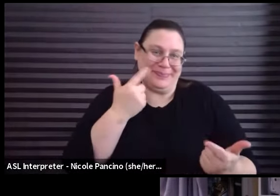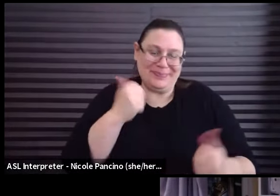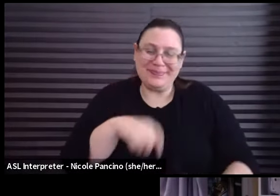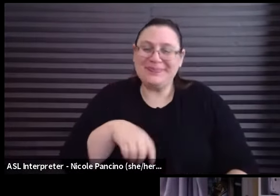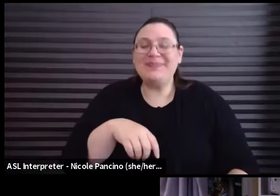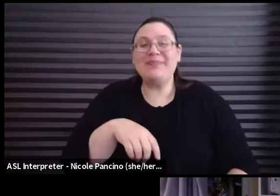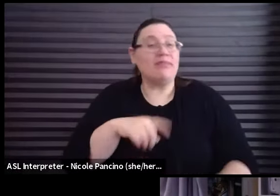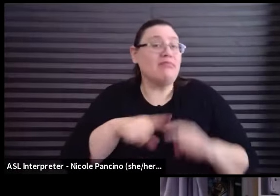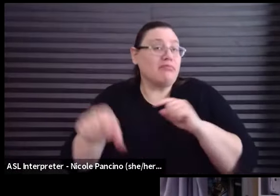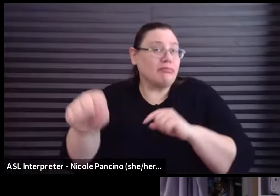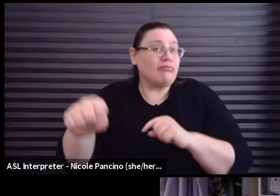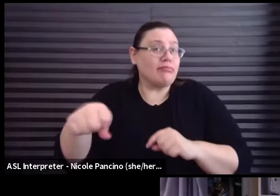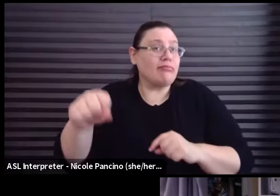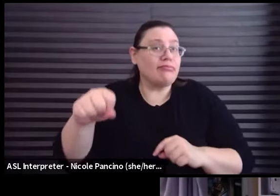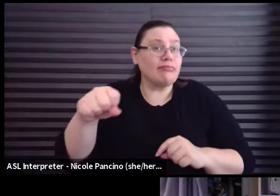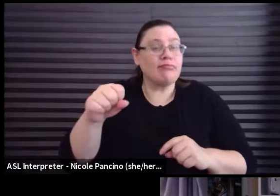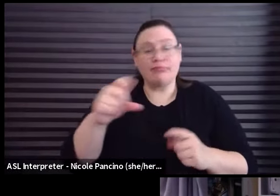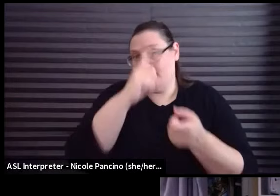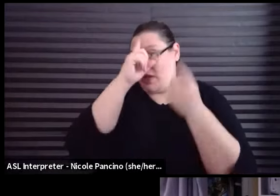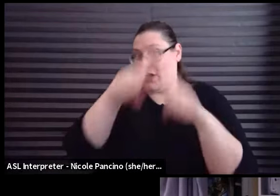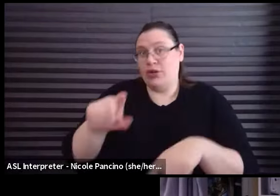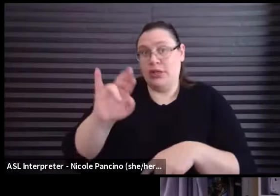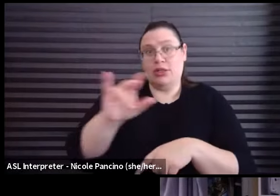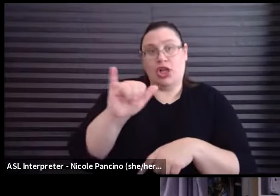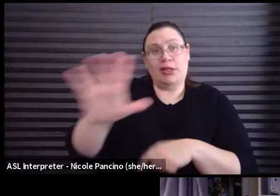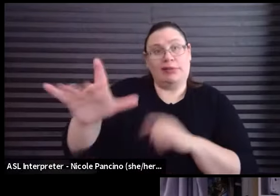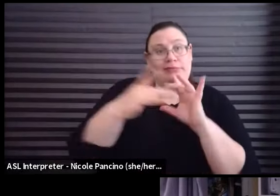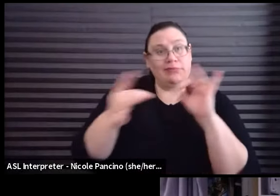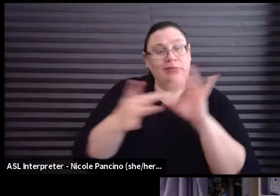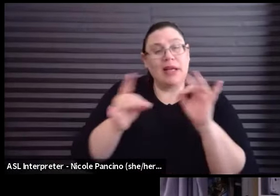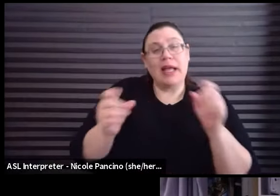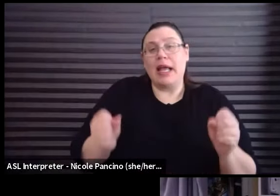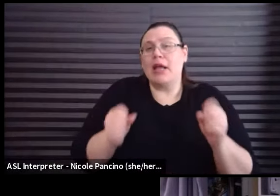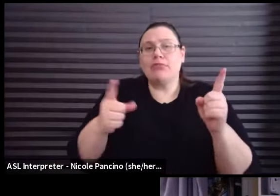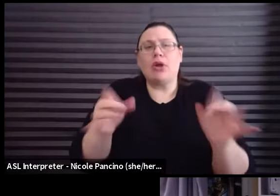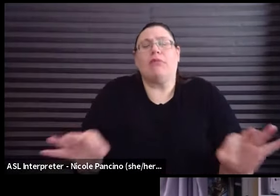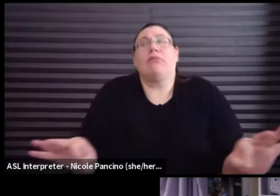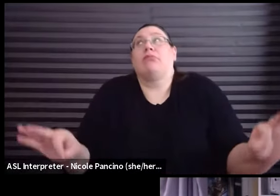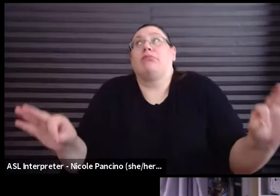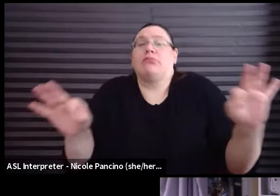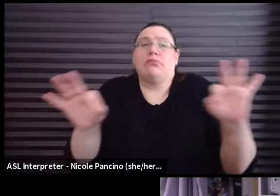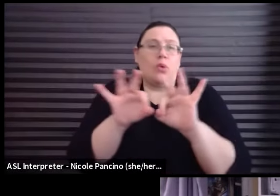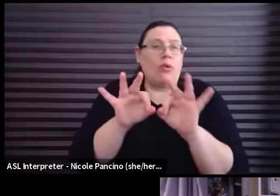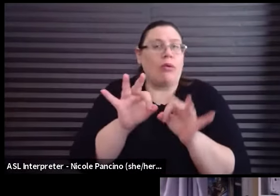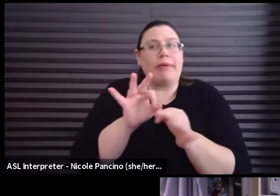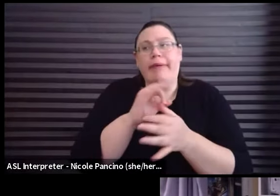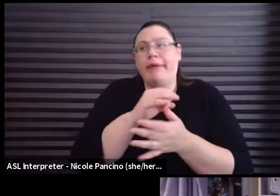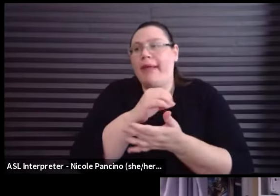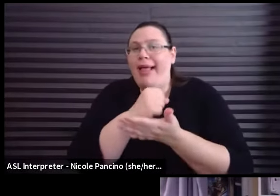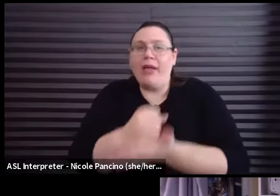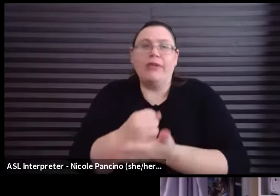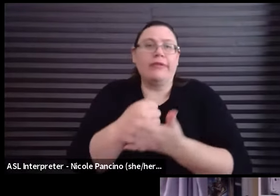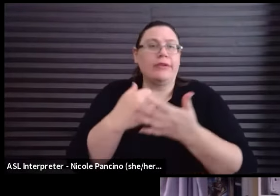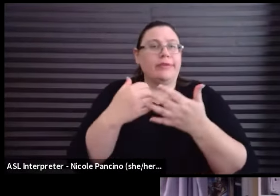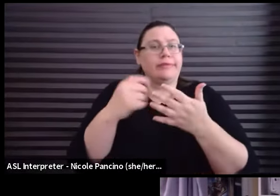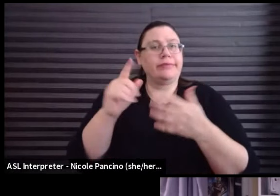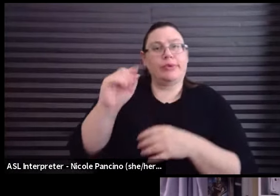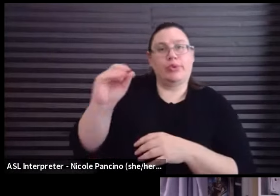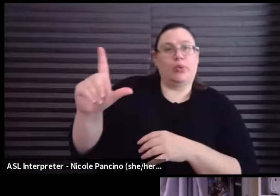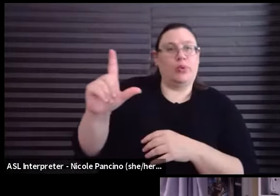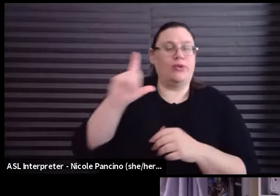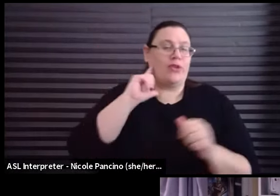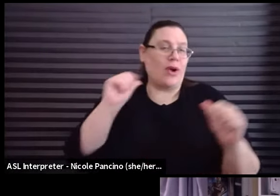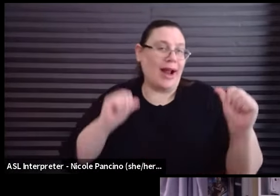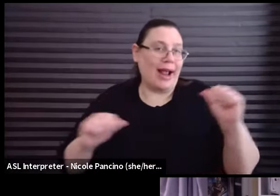But yeah, I agree with what Johnny said. Improv is such an important, helpful tool for acting.